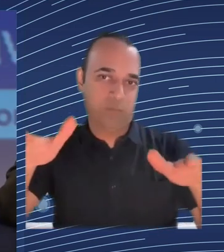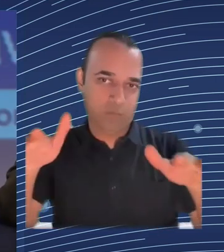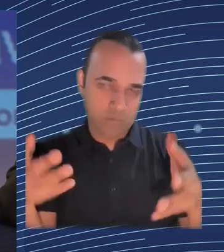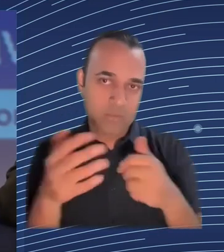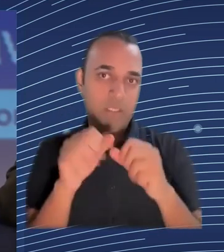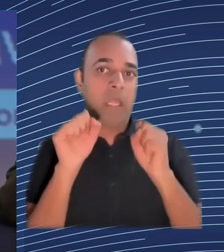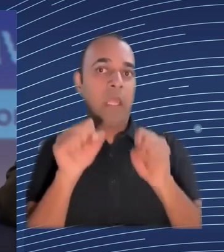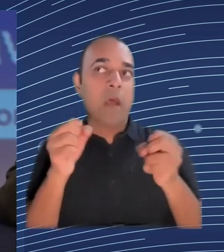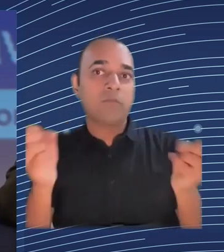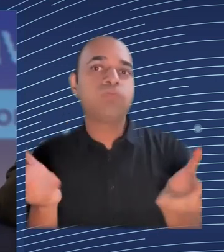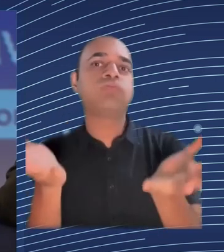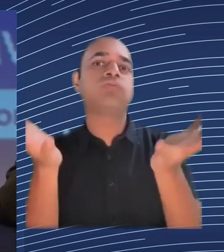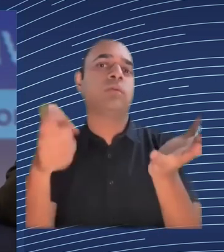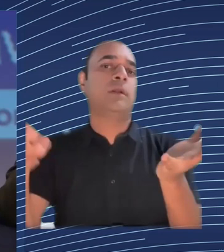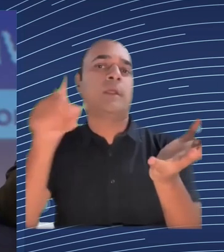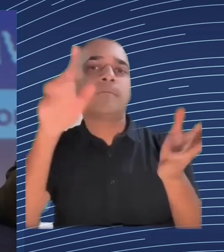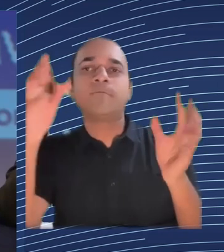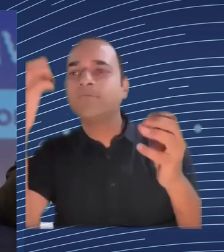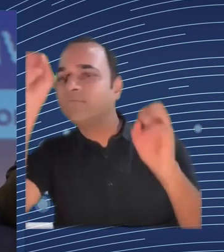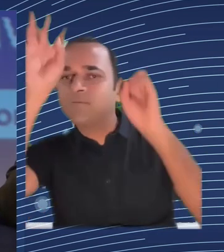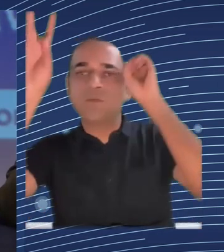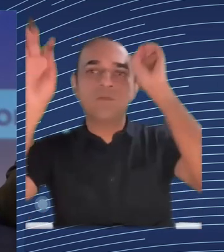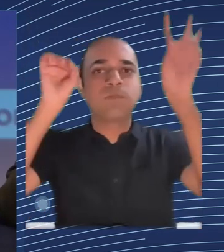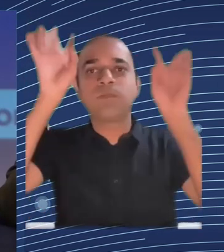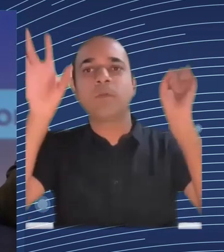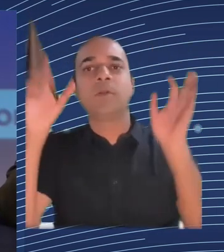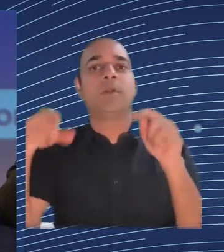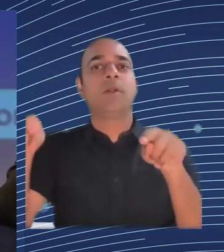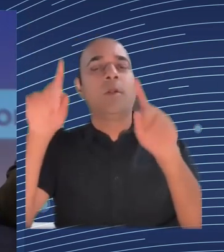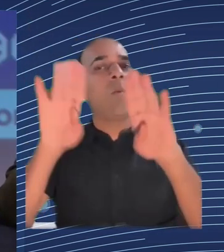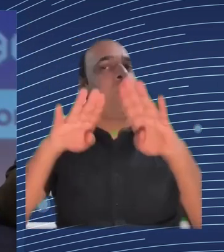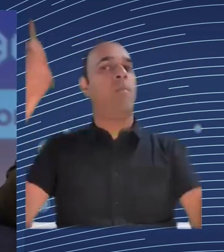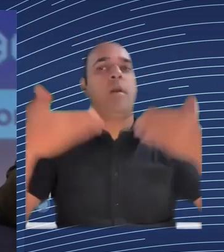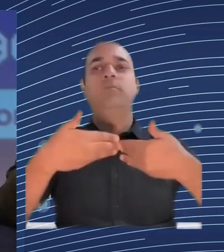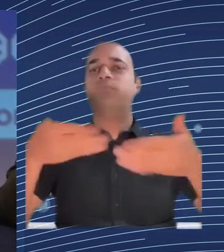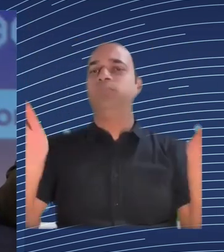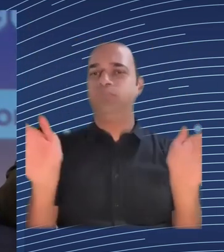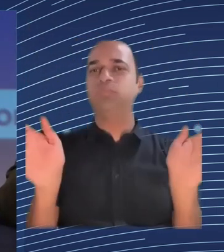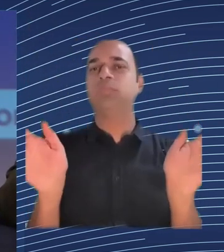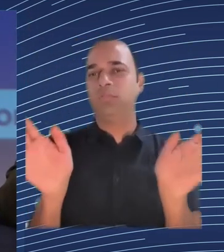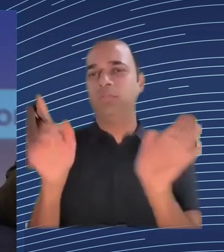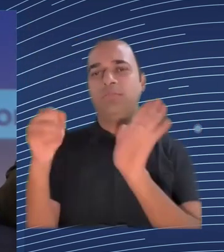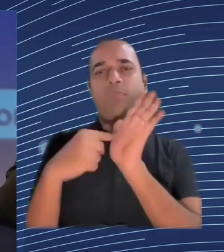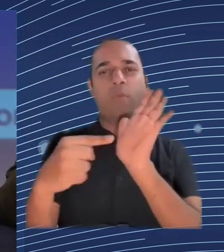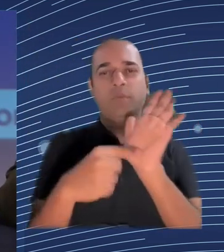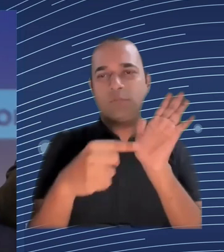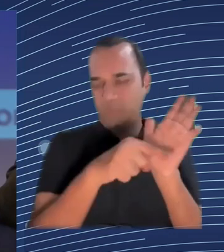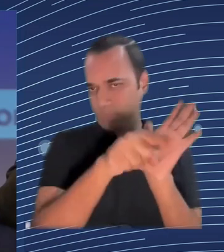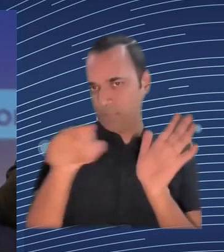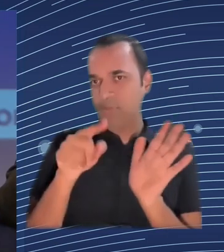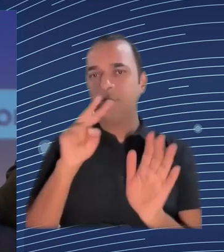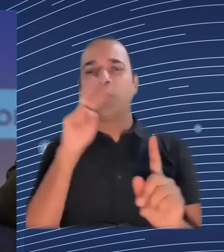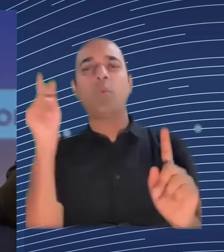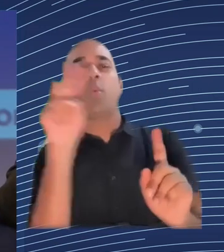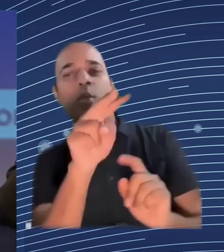engage with employees employees should have a say and a real engagement around things like being educated on what